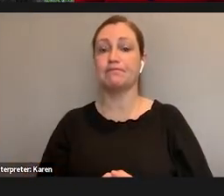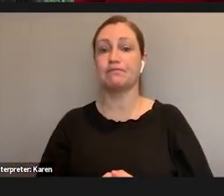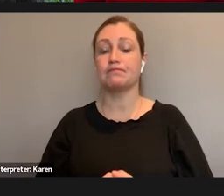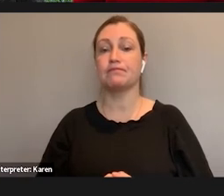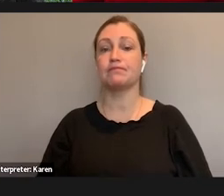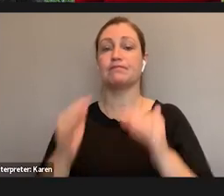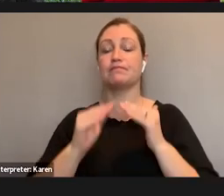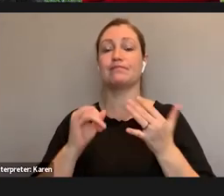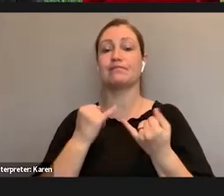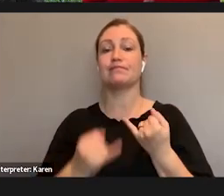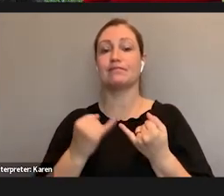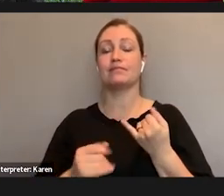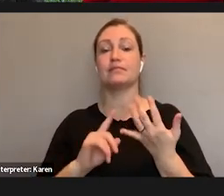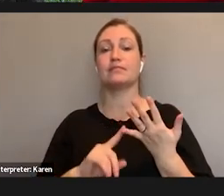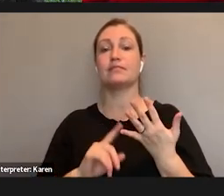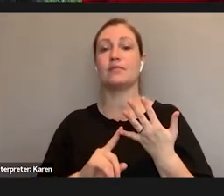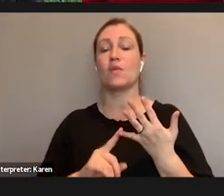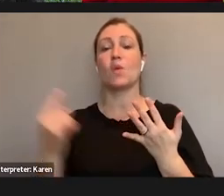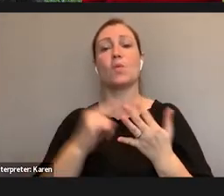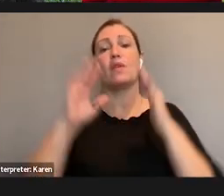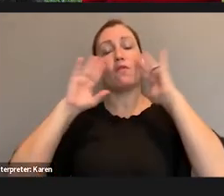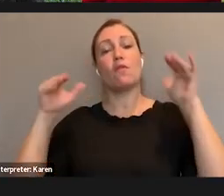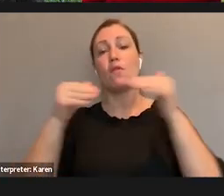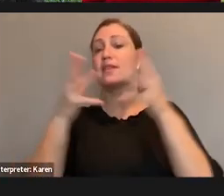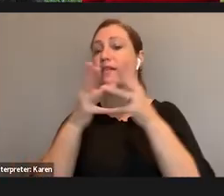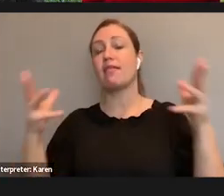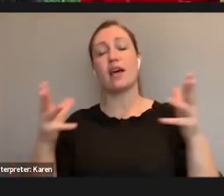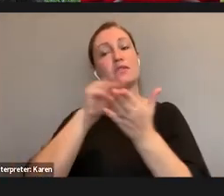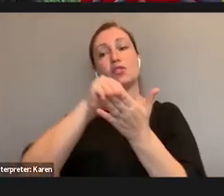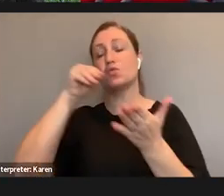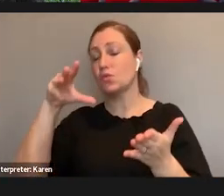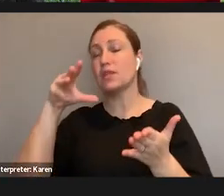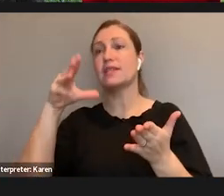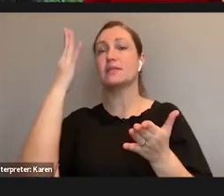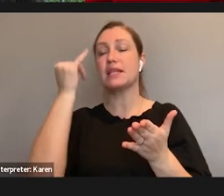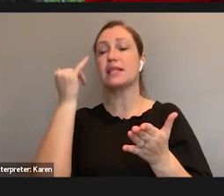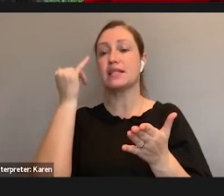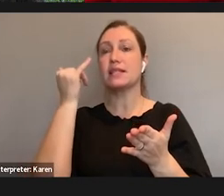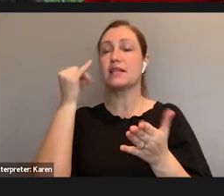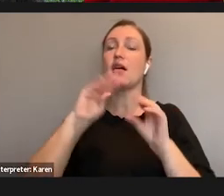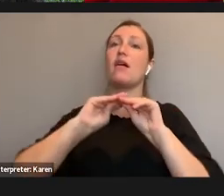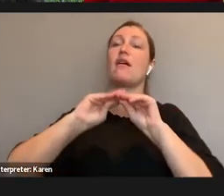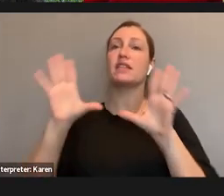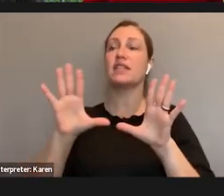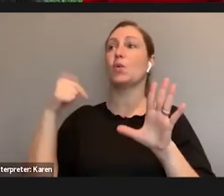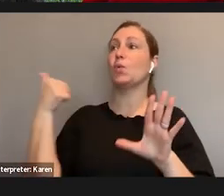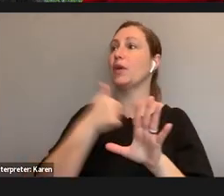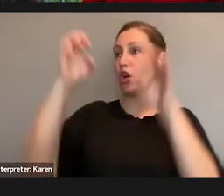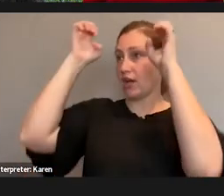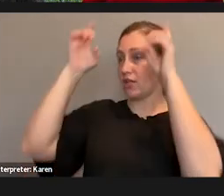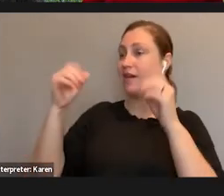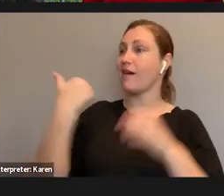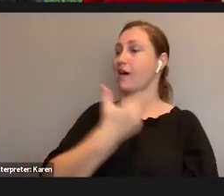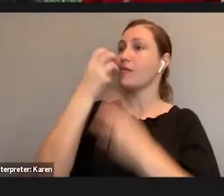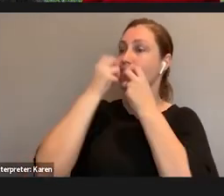we focus an awful lot on students because of course, as educators, that's where our passions